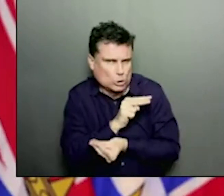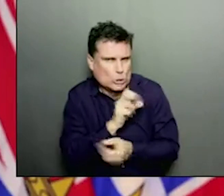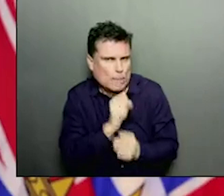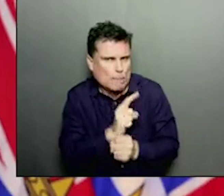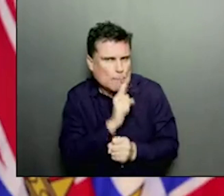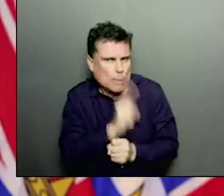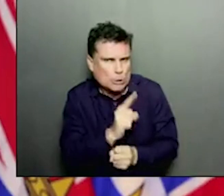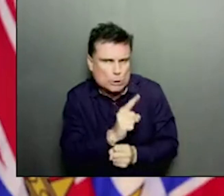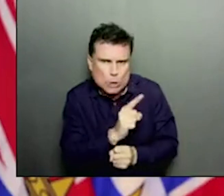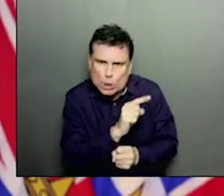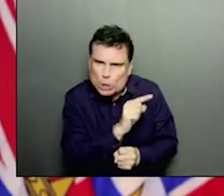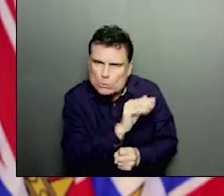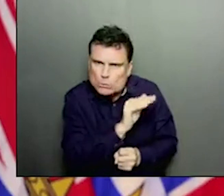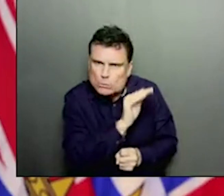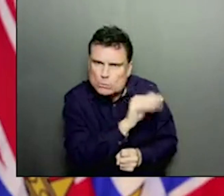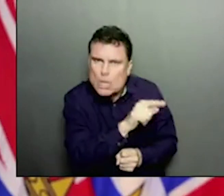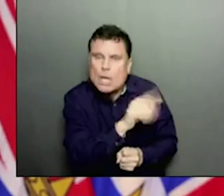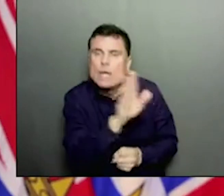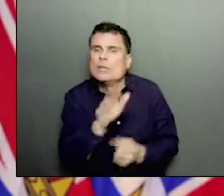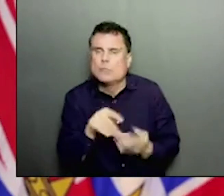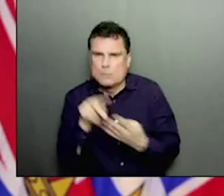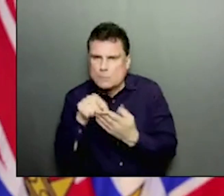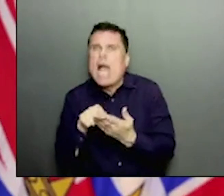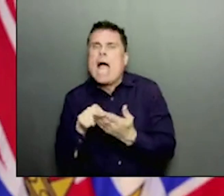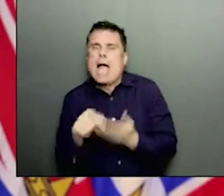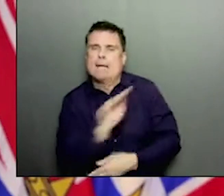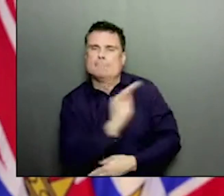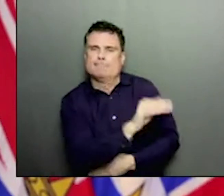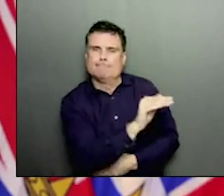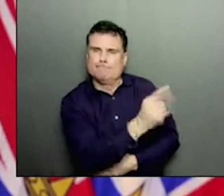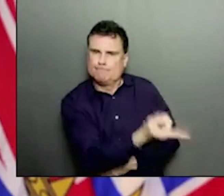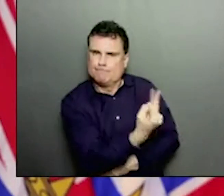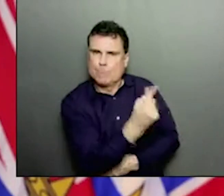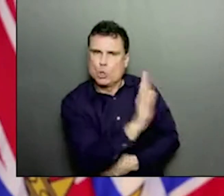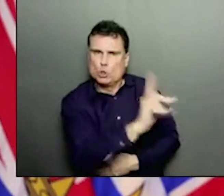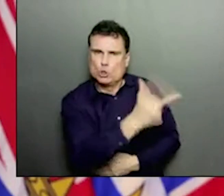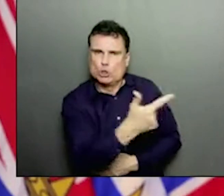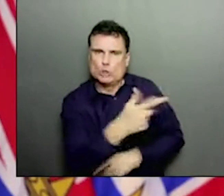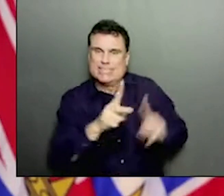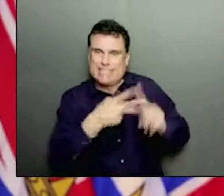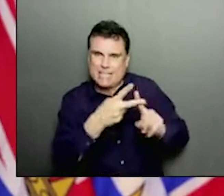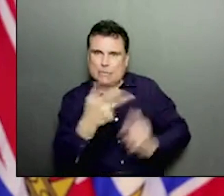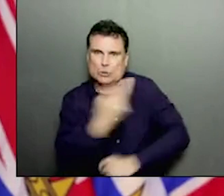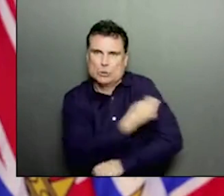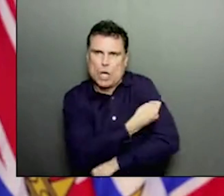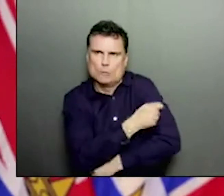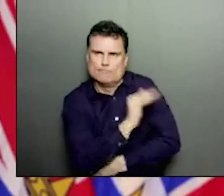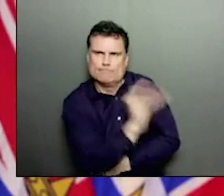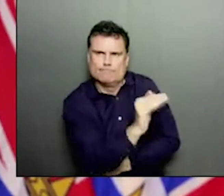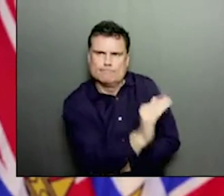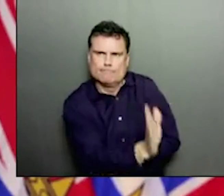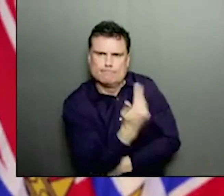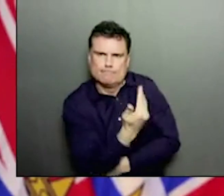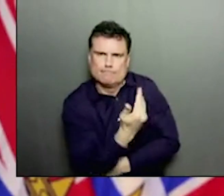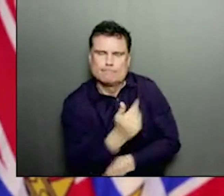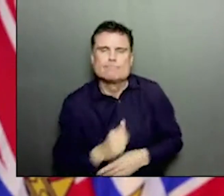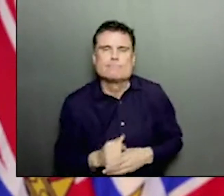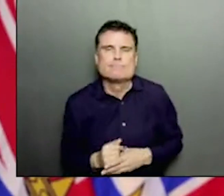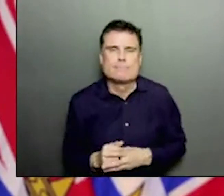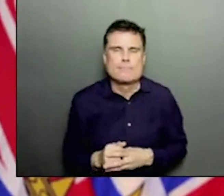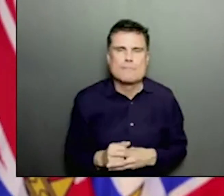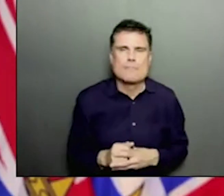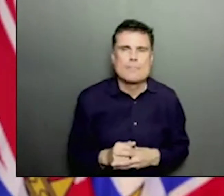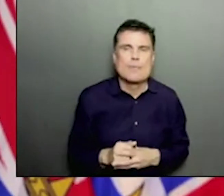But this will get more complicated as we move more vaccine into the community. So we are setting up these, what we call reminder recall